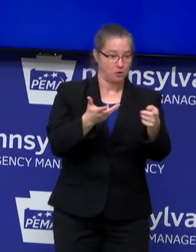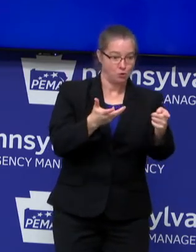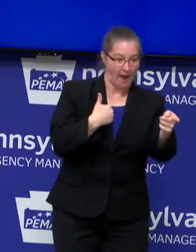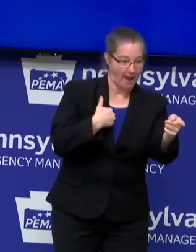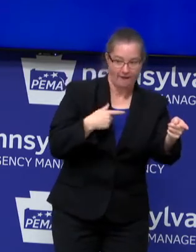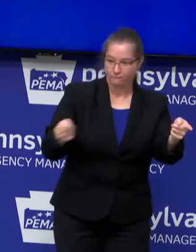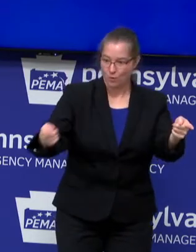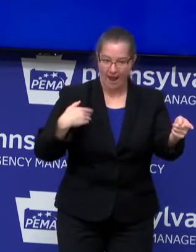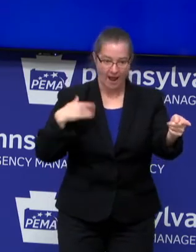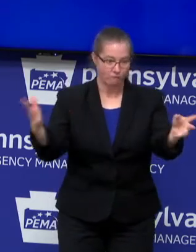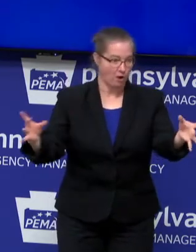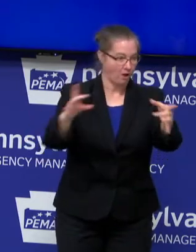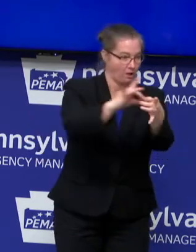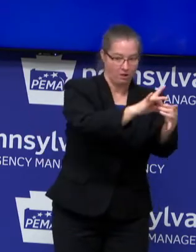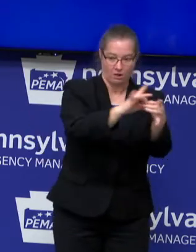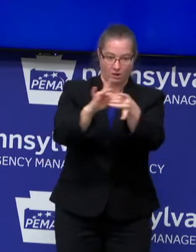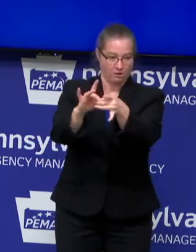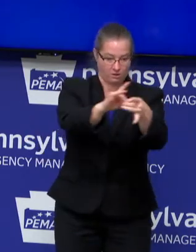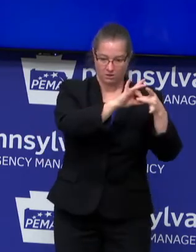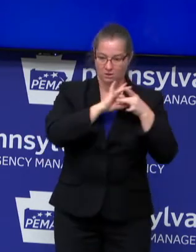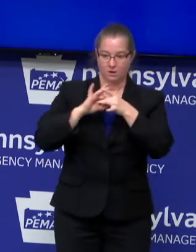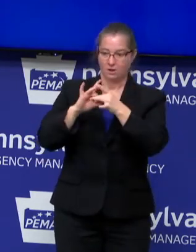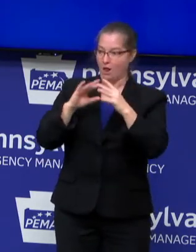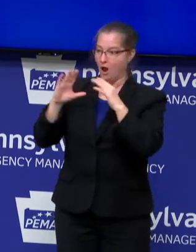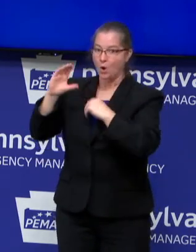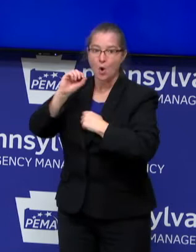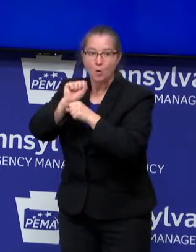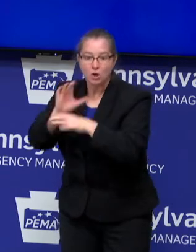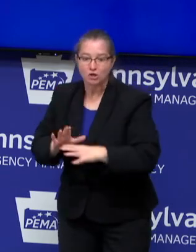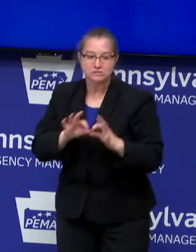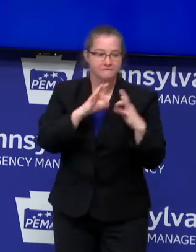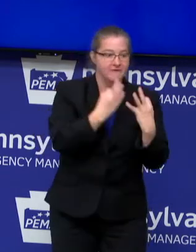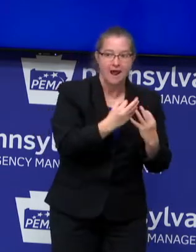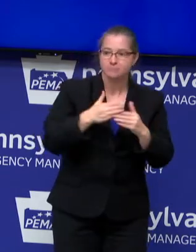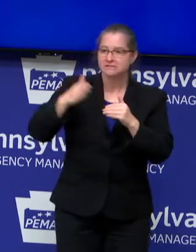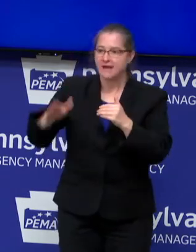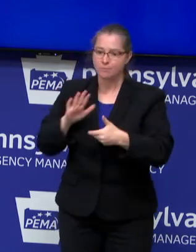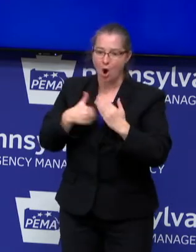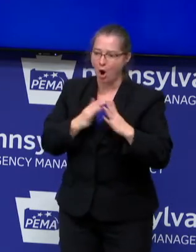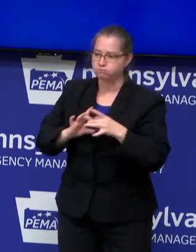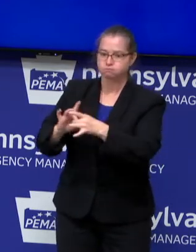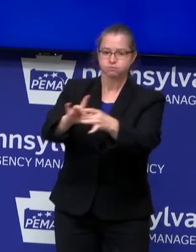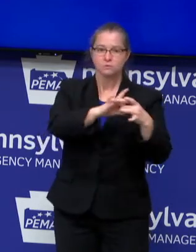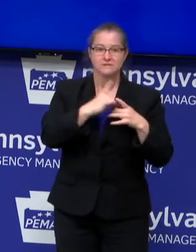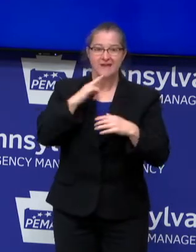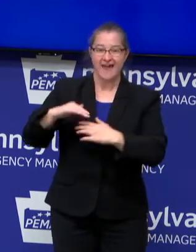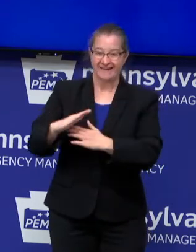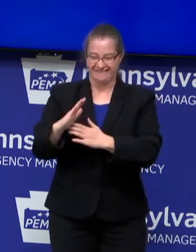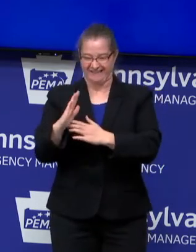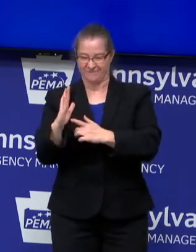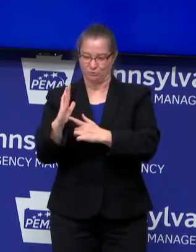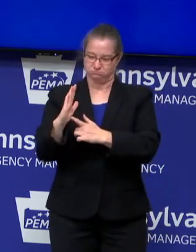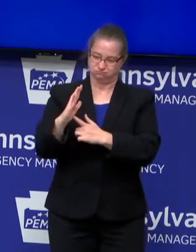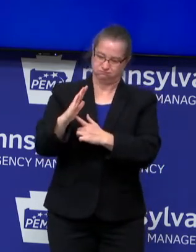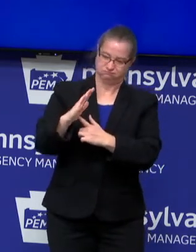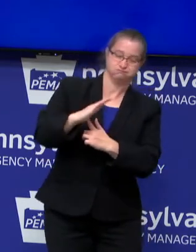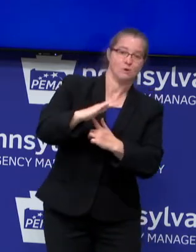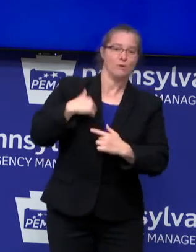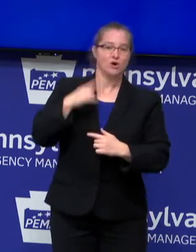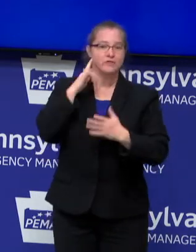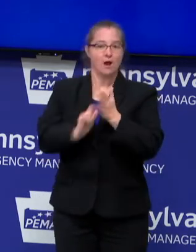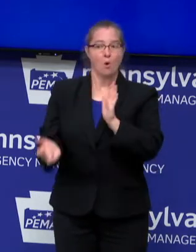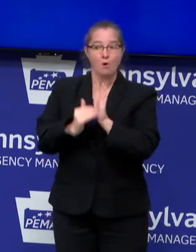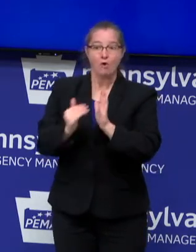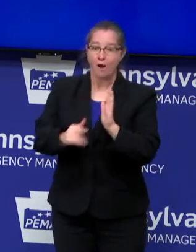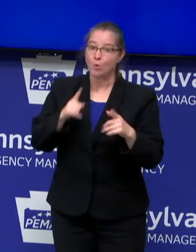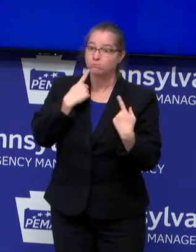our coworkers, our families, our neighbors coming together. And we kept saying, flatten the curve, flatten the curve. We heard that over and over and over